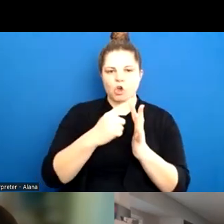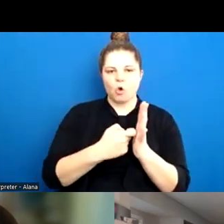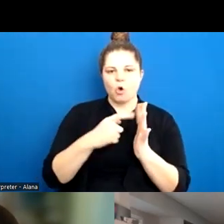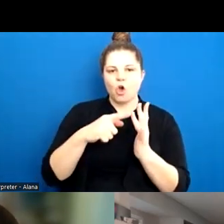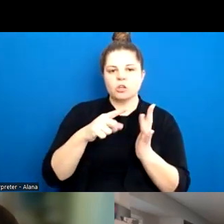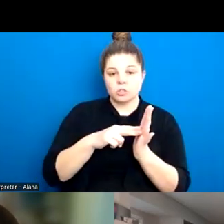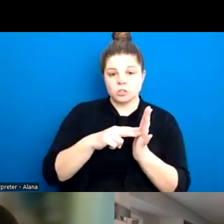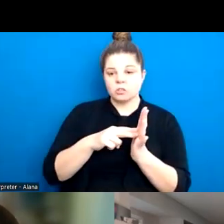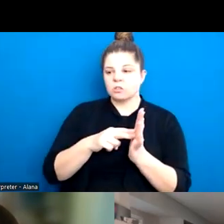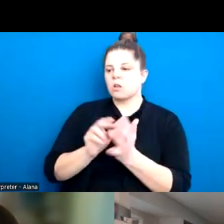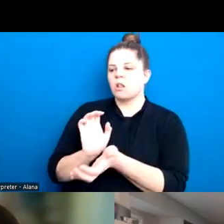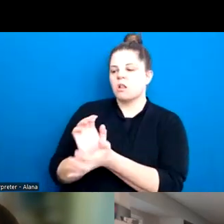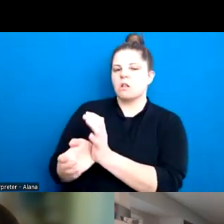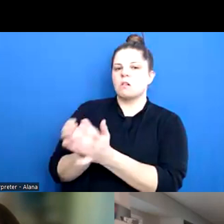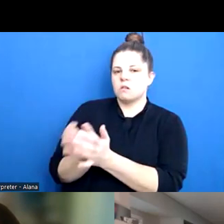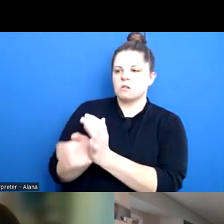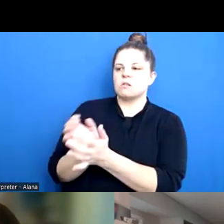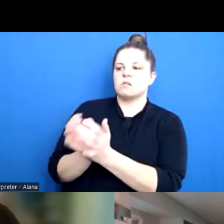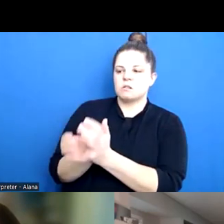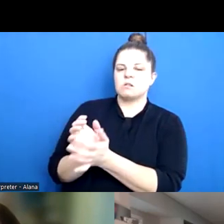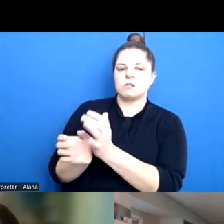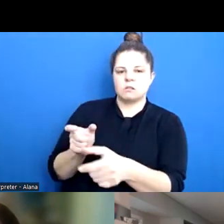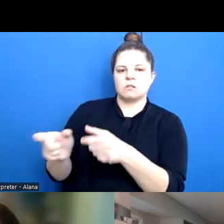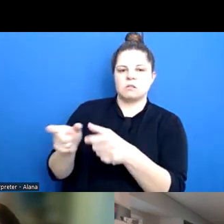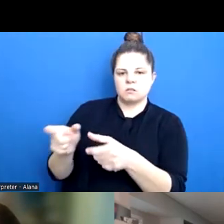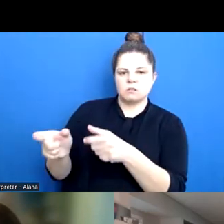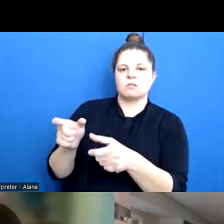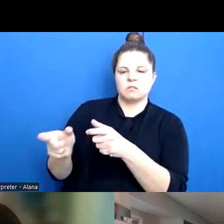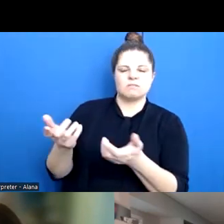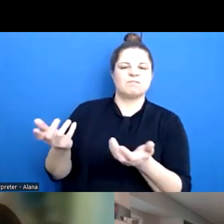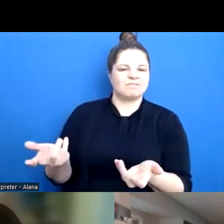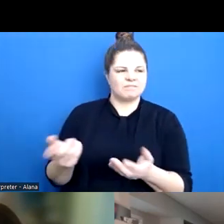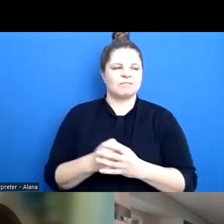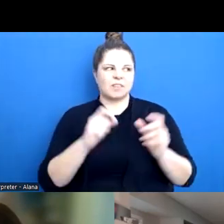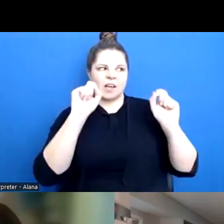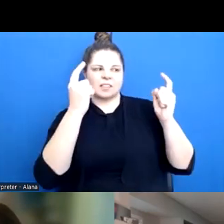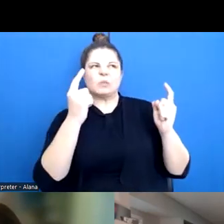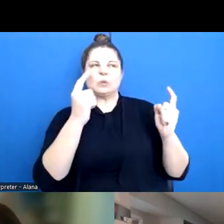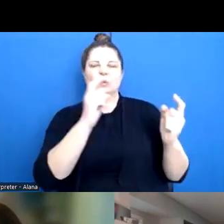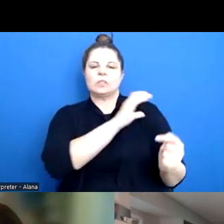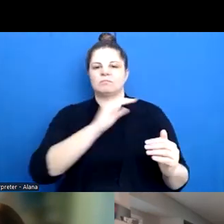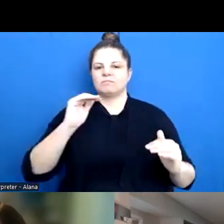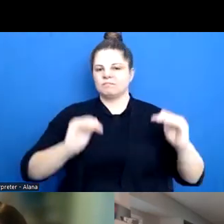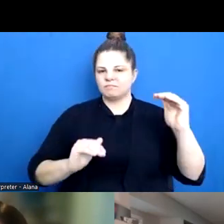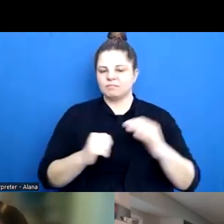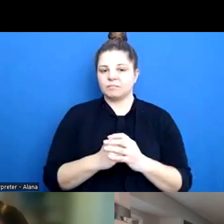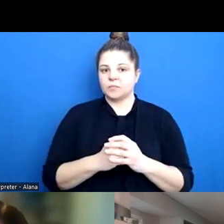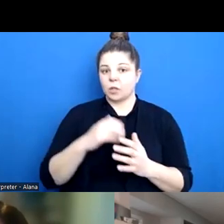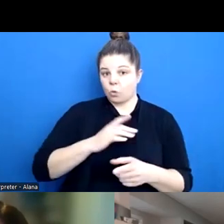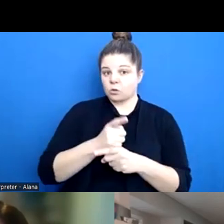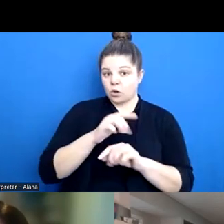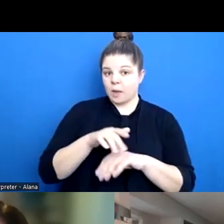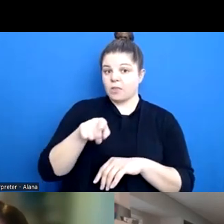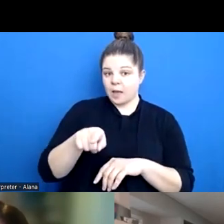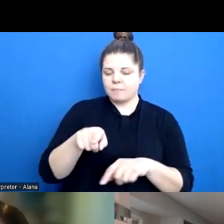situations where there's power imbalances in there. So I feel like we should talk about that as well. But I quickly want to talk about what you're describing there. There's